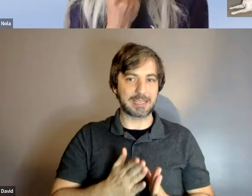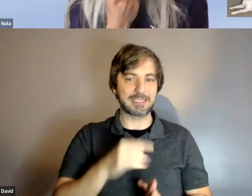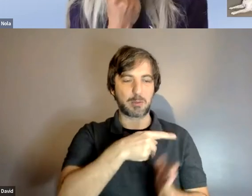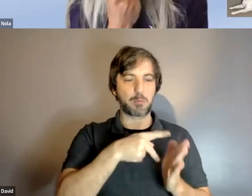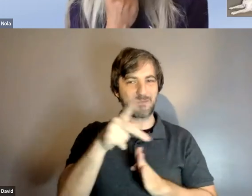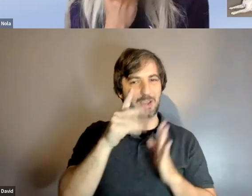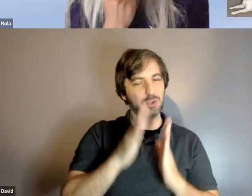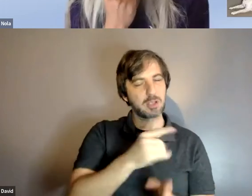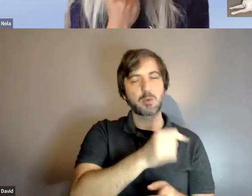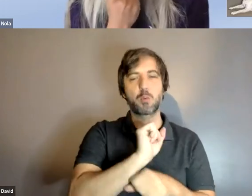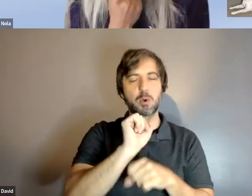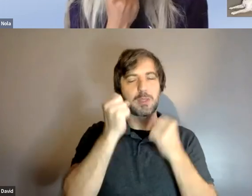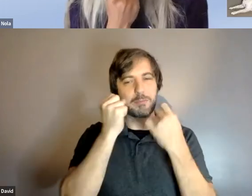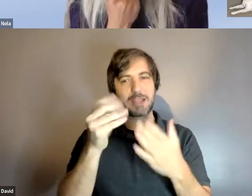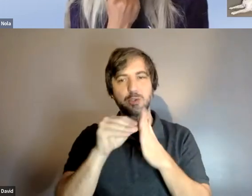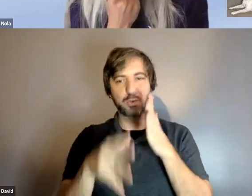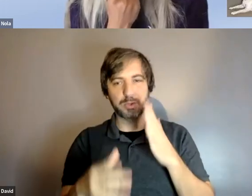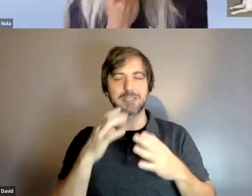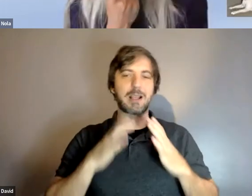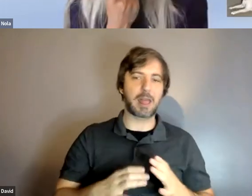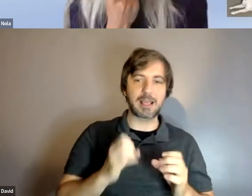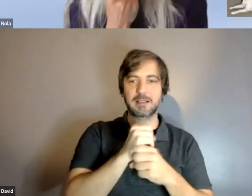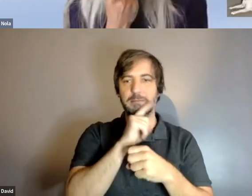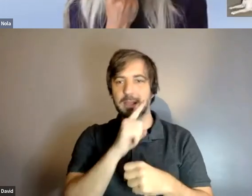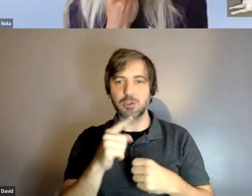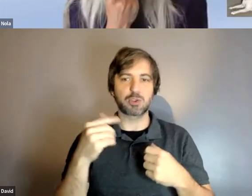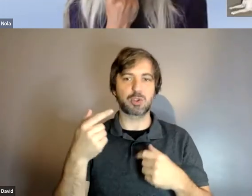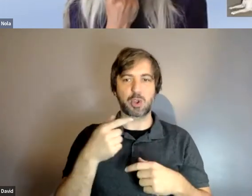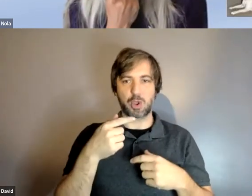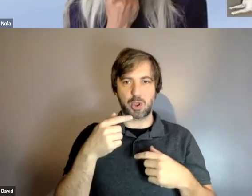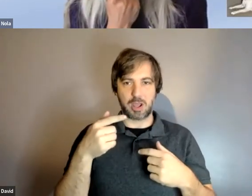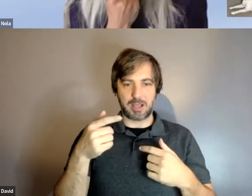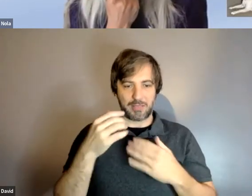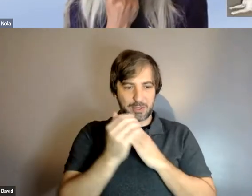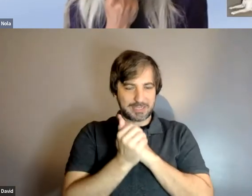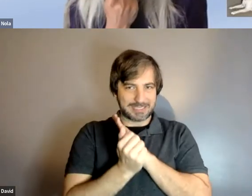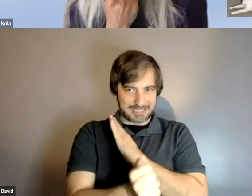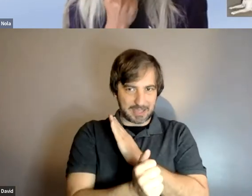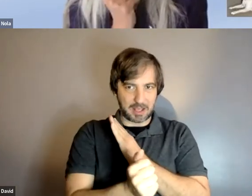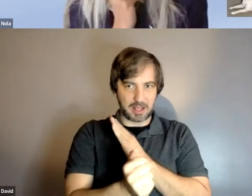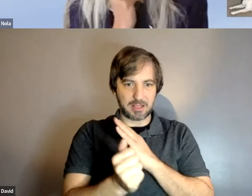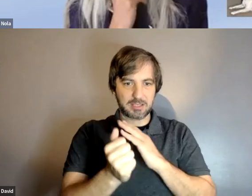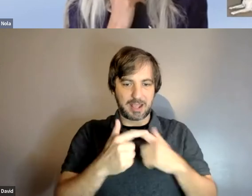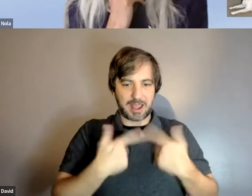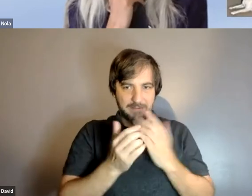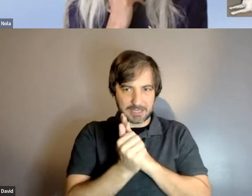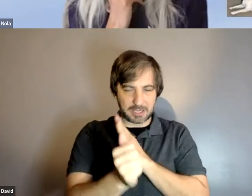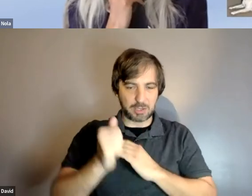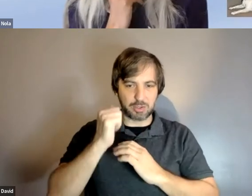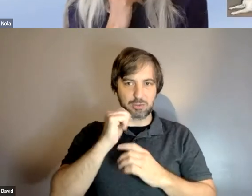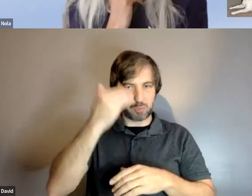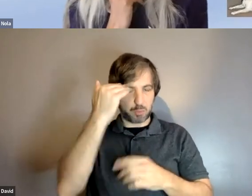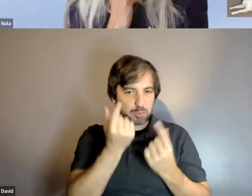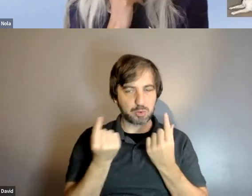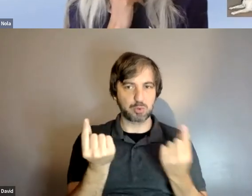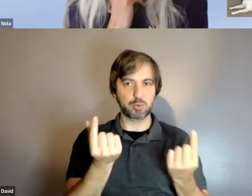students and adult clients even to make sure that their white king skills are really solidified and then that they they could travel and maneuver